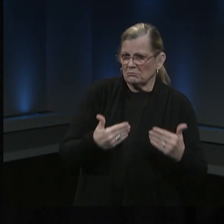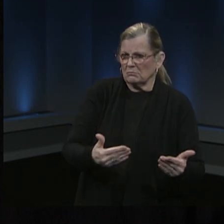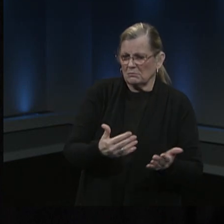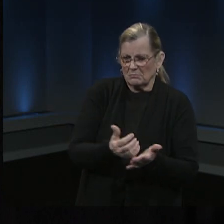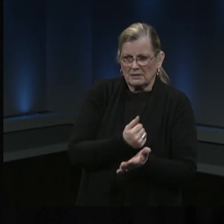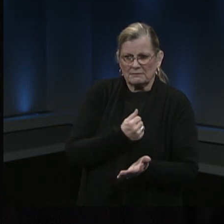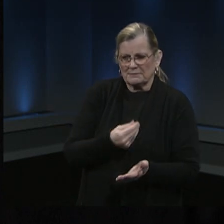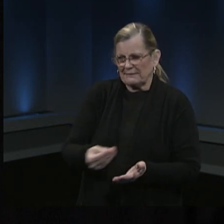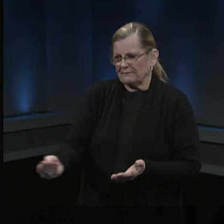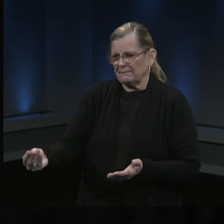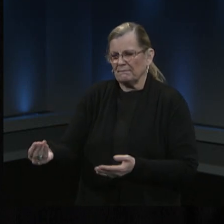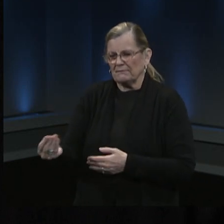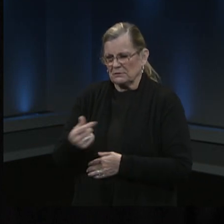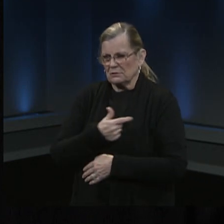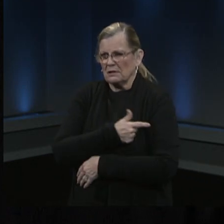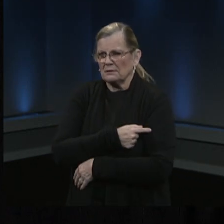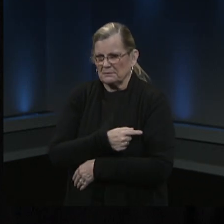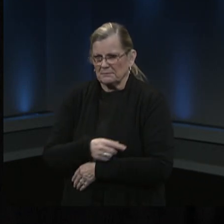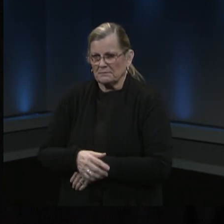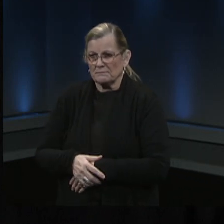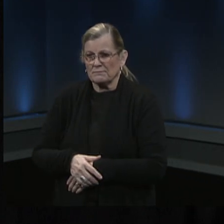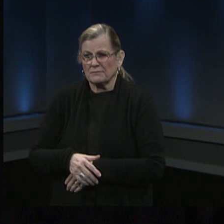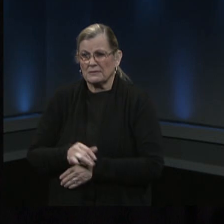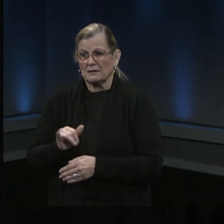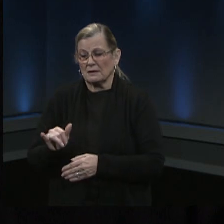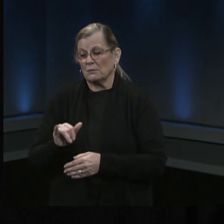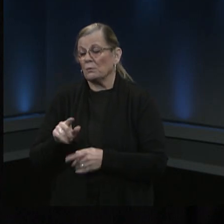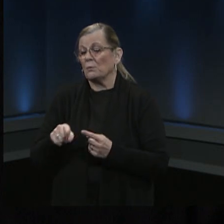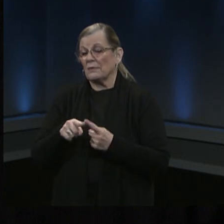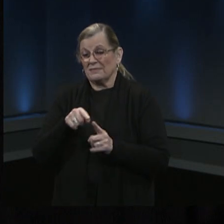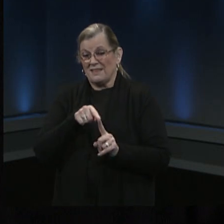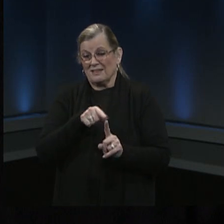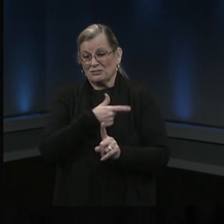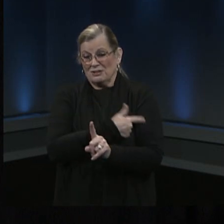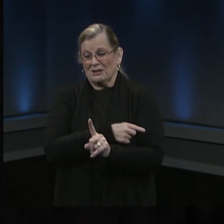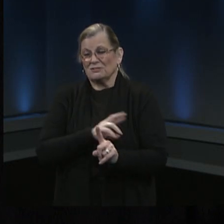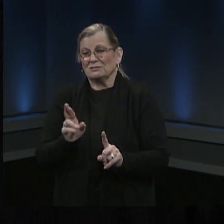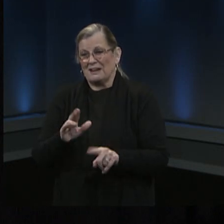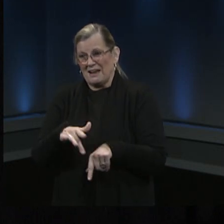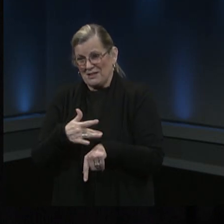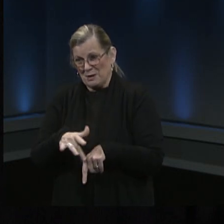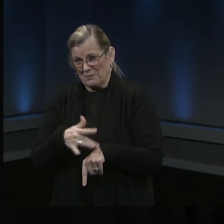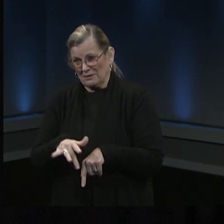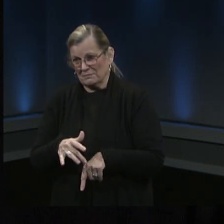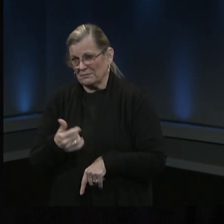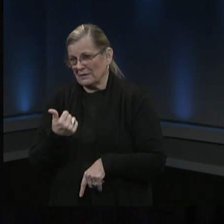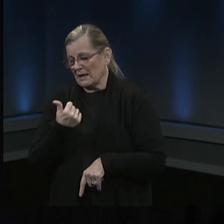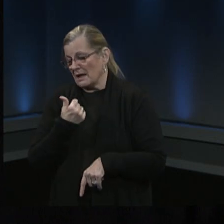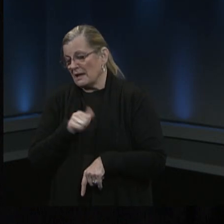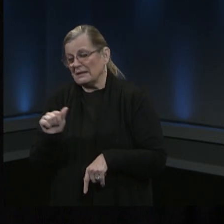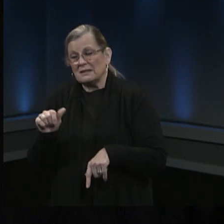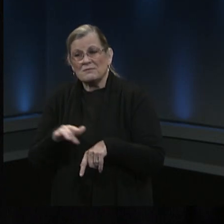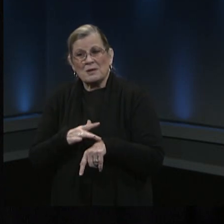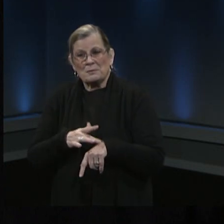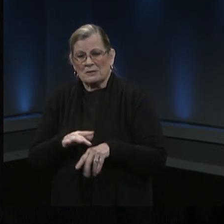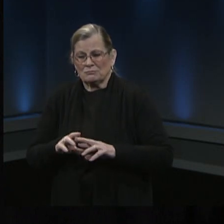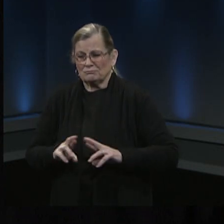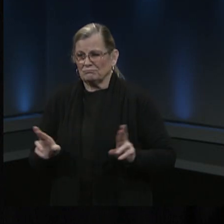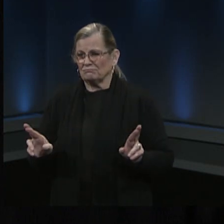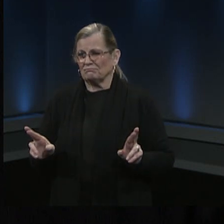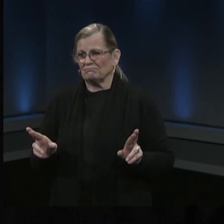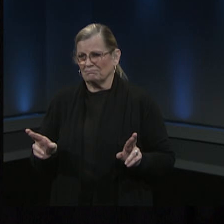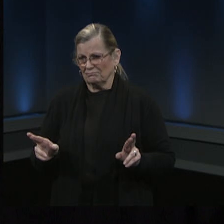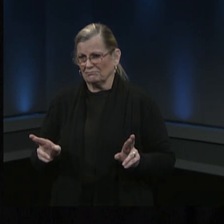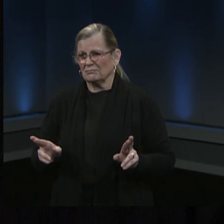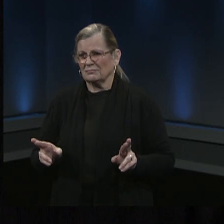slots as they become available. So we will be taking advantage of all of the available slots and vaccinations that have been made available